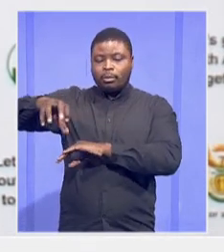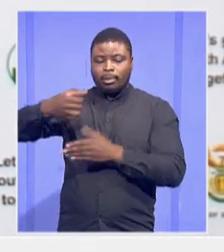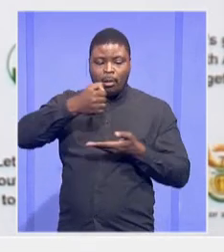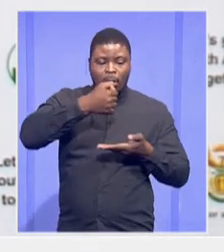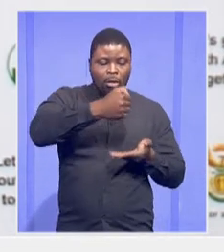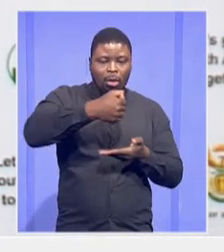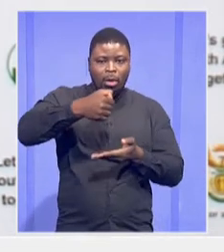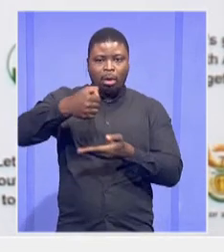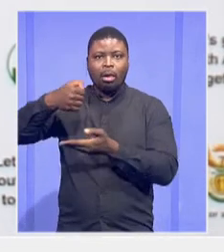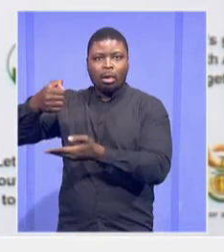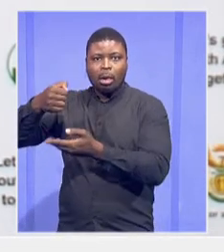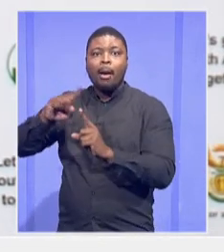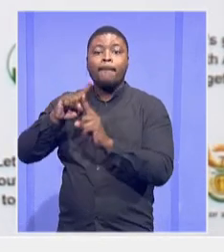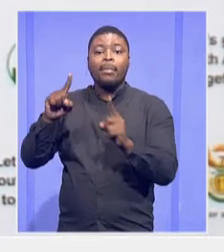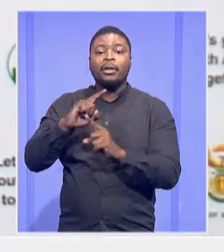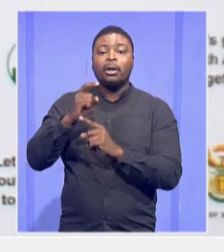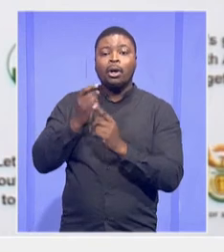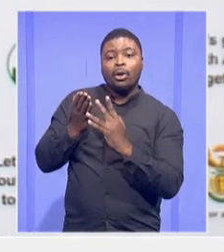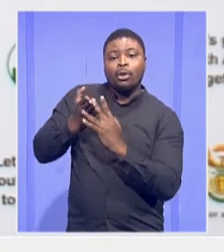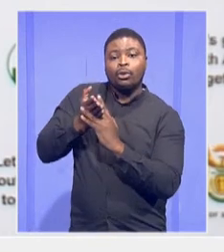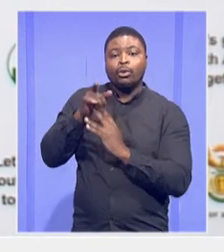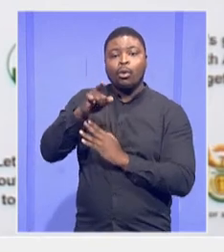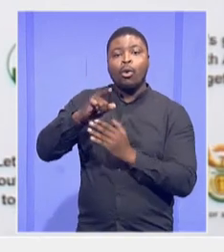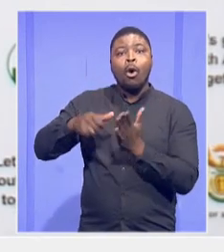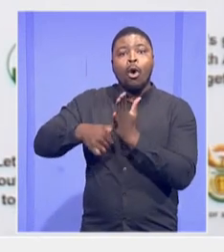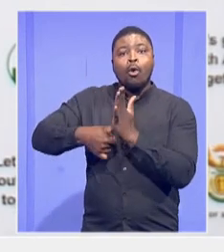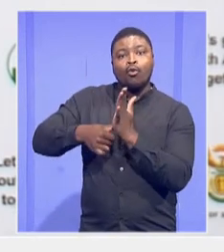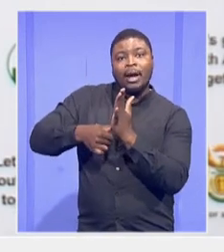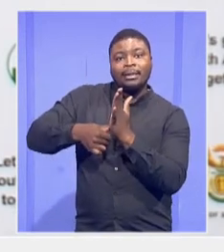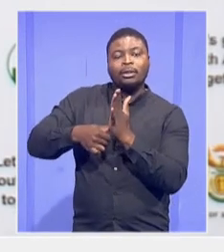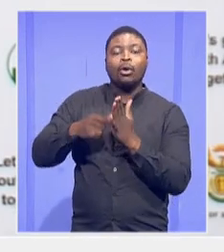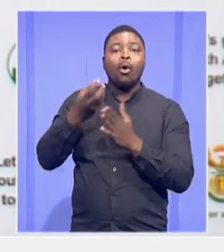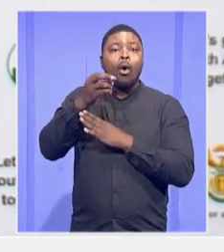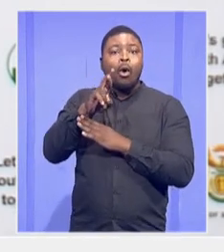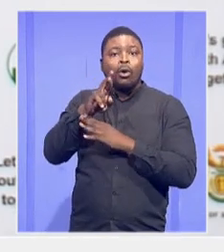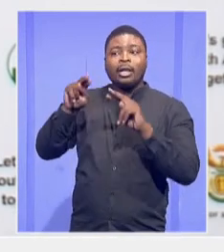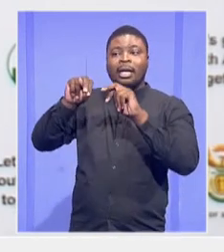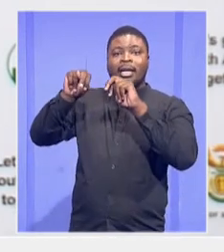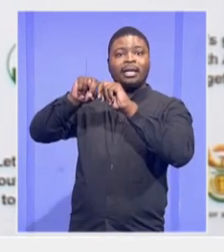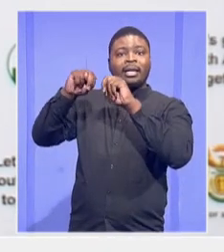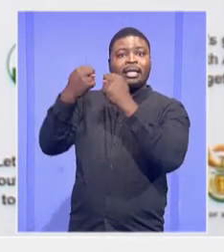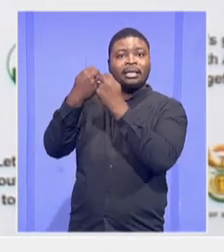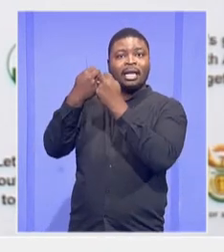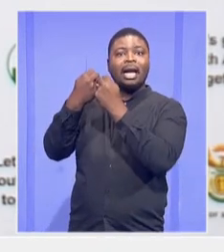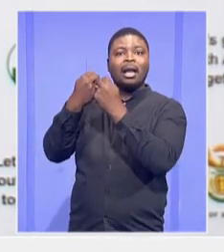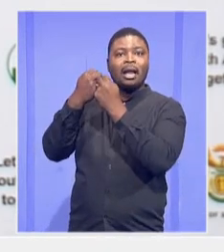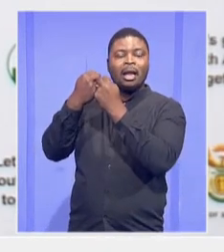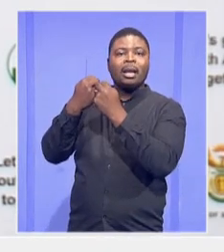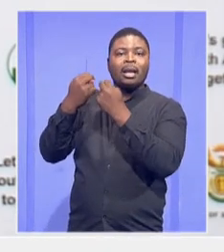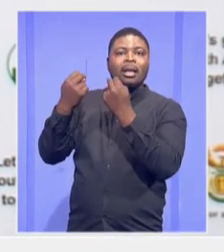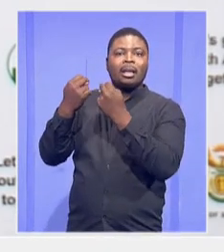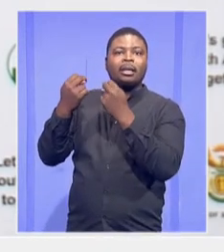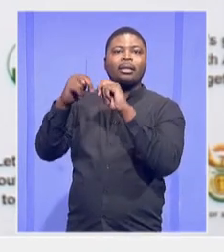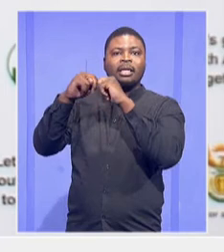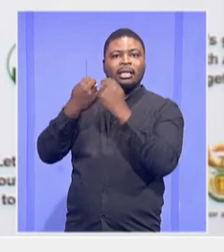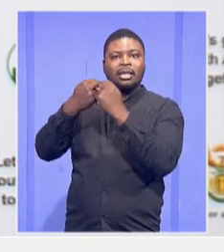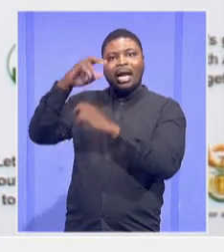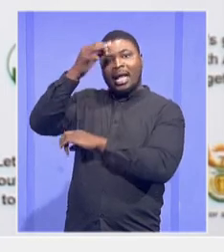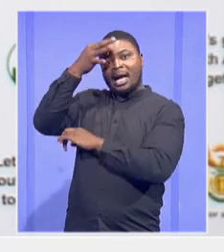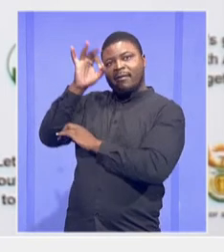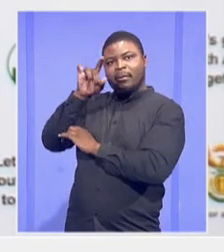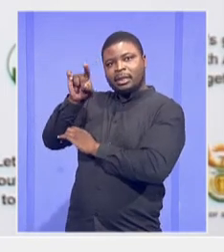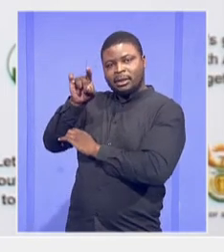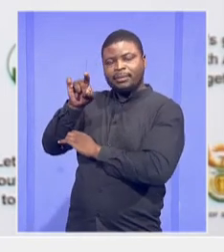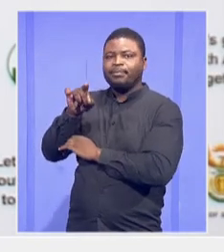not through the grant, not through the national department. We also, as the minister has indicated